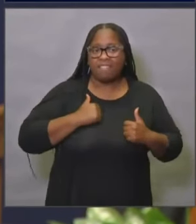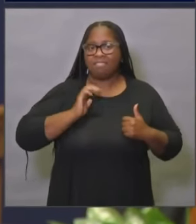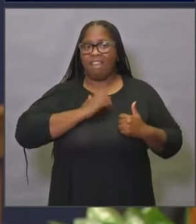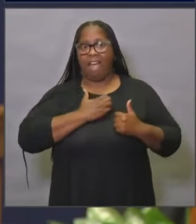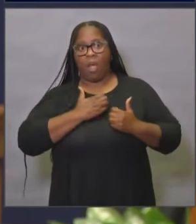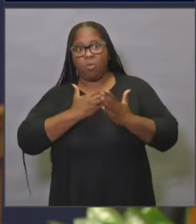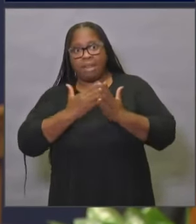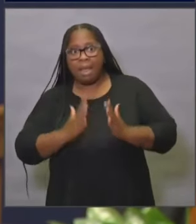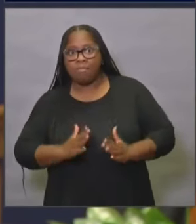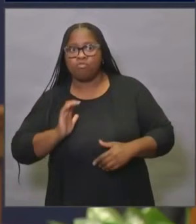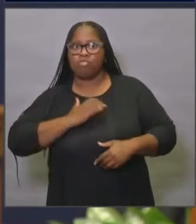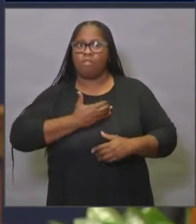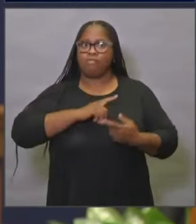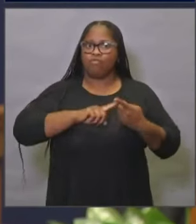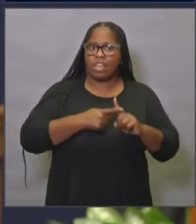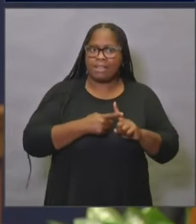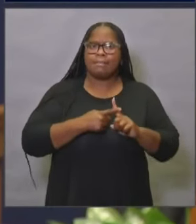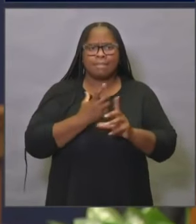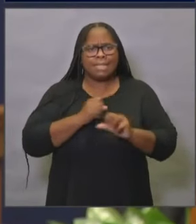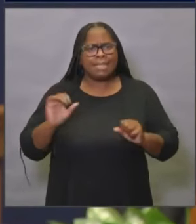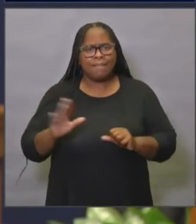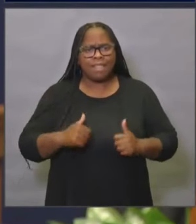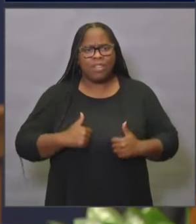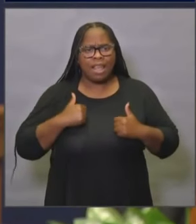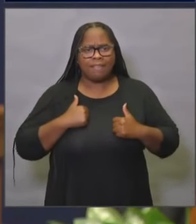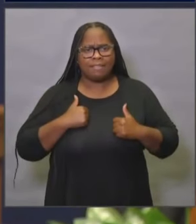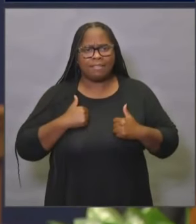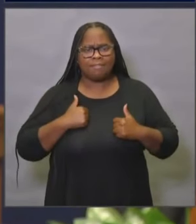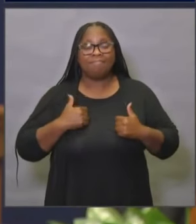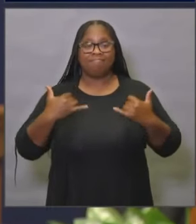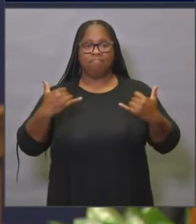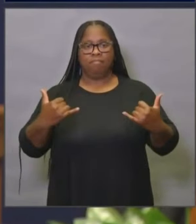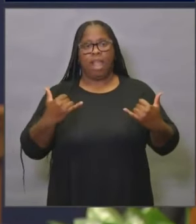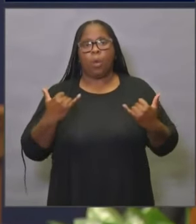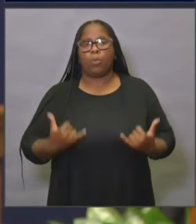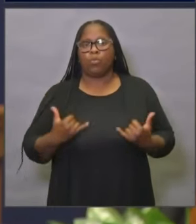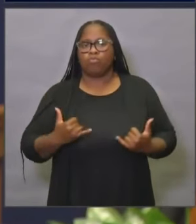when we do this. And now I'd like to give you an update on our current status.